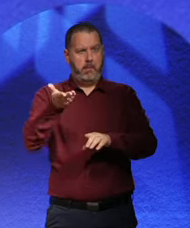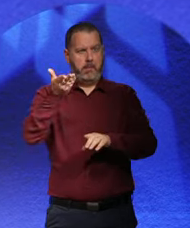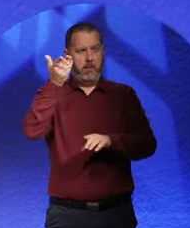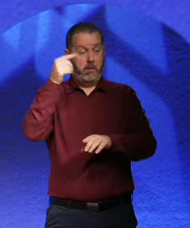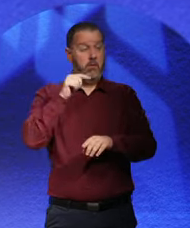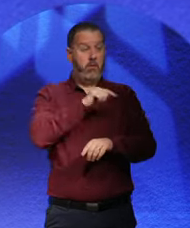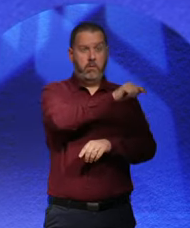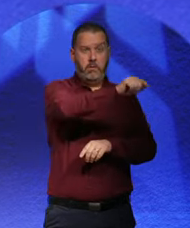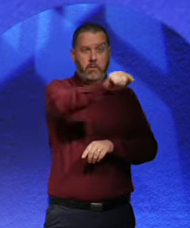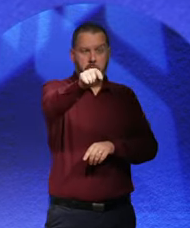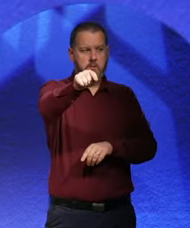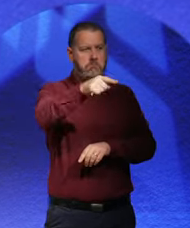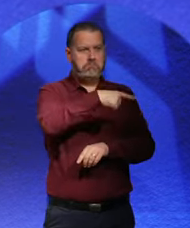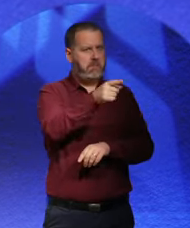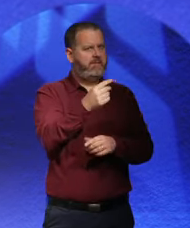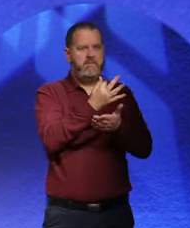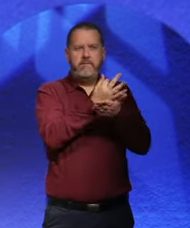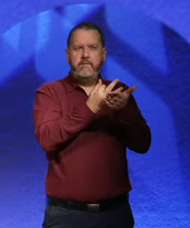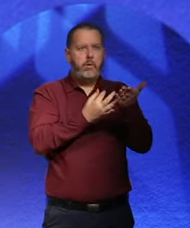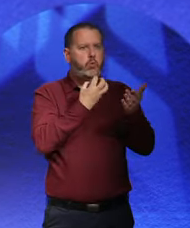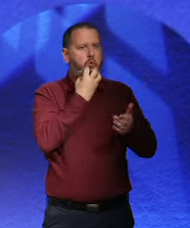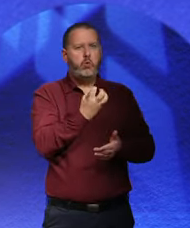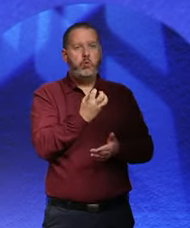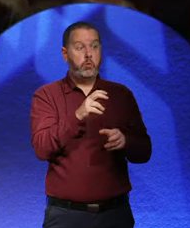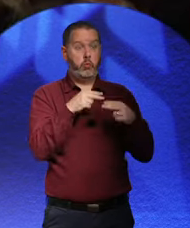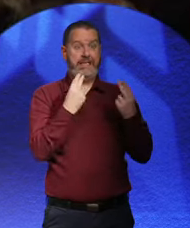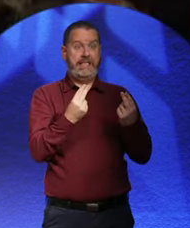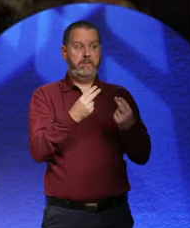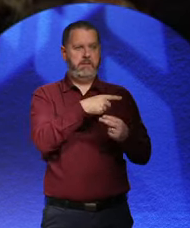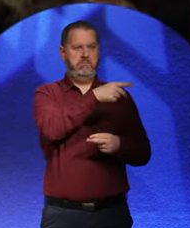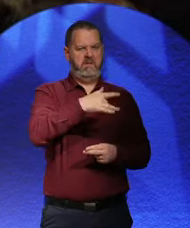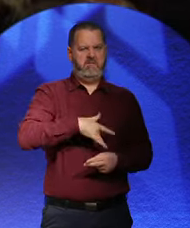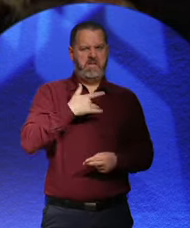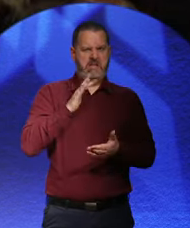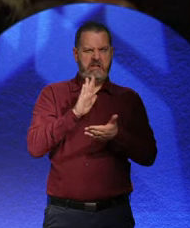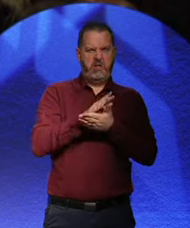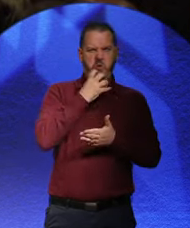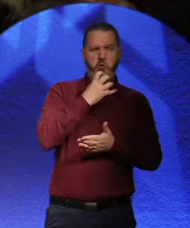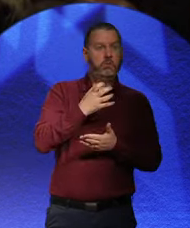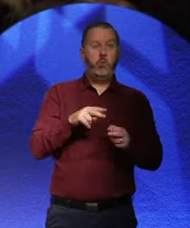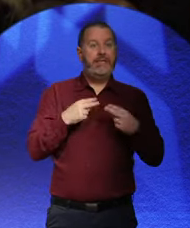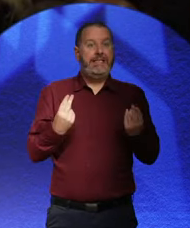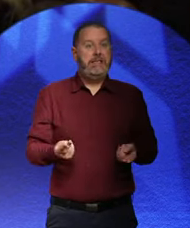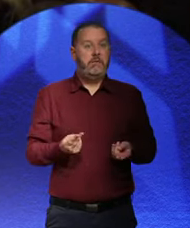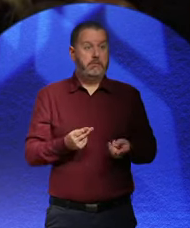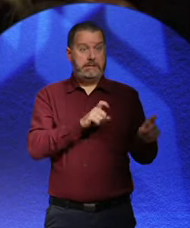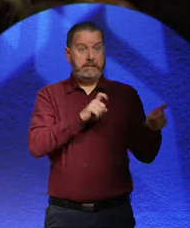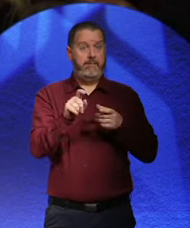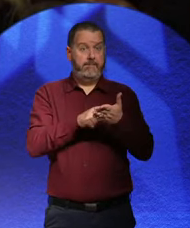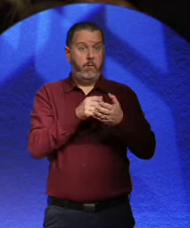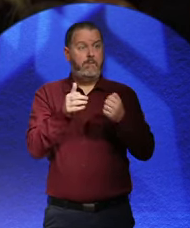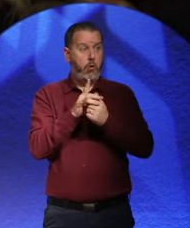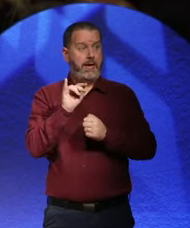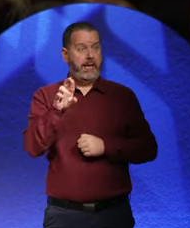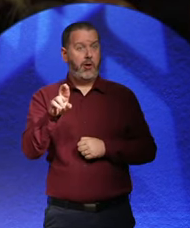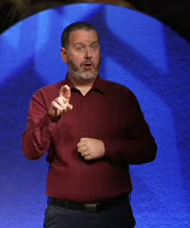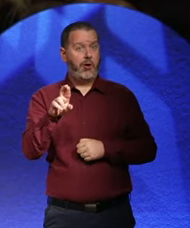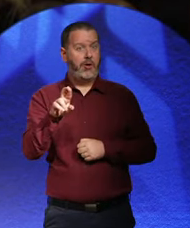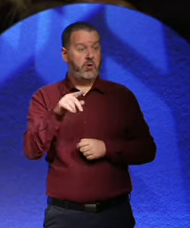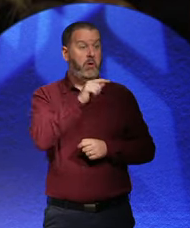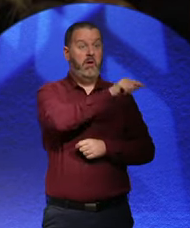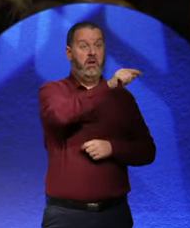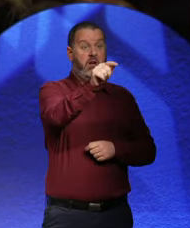Anti-Semitism didn't need to play in those areas. There were no Jews there. So, they didn't have a big emphasis on anti